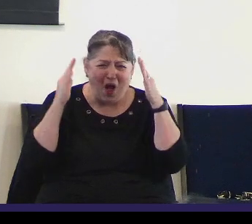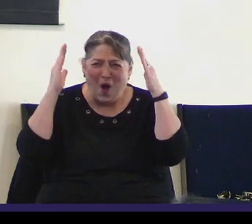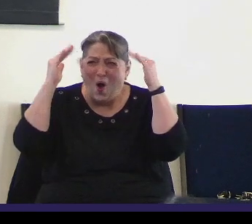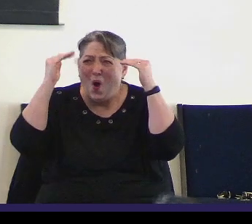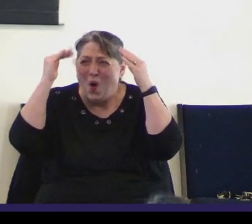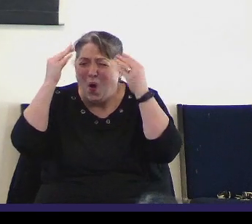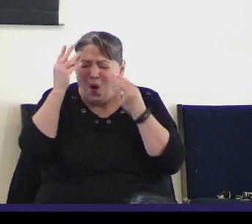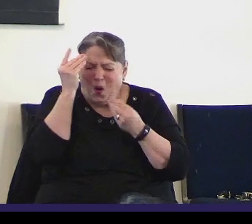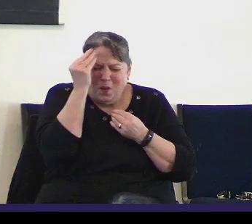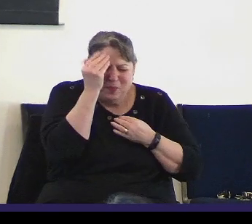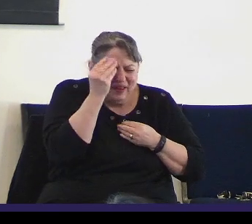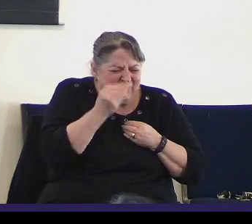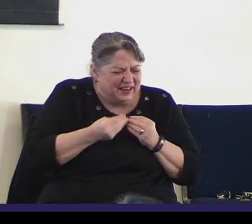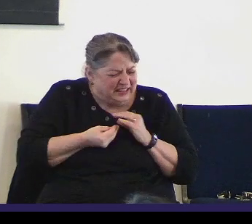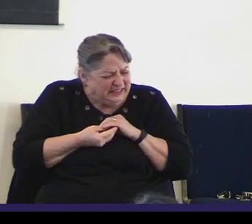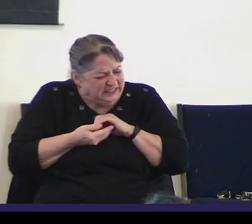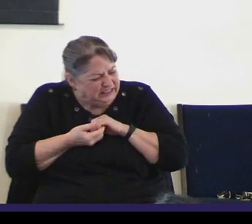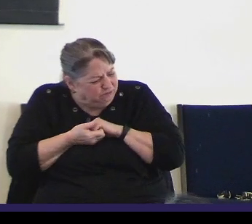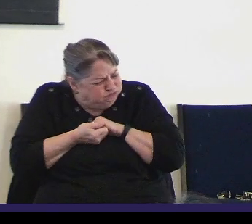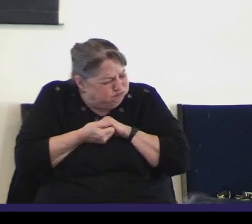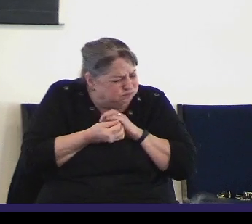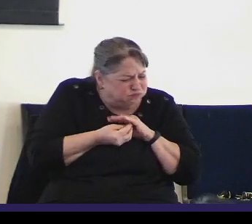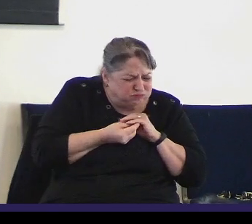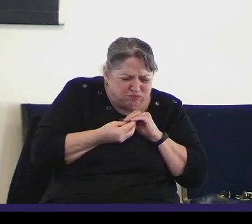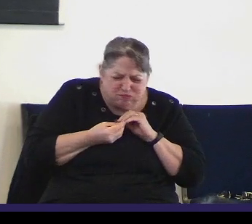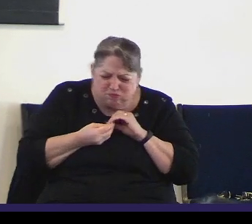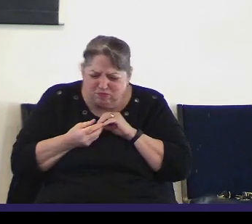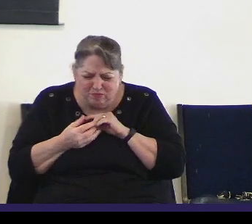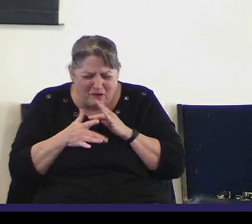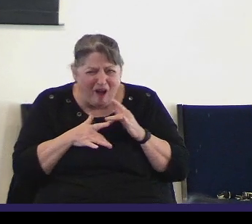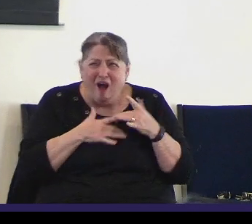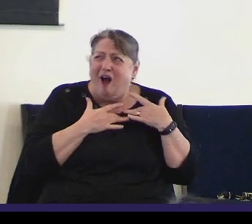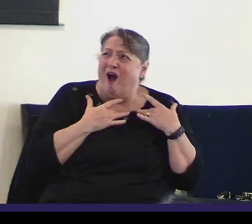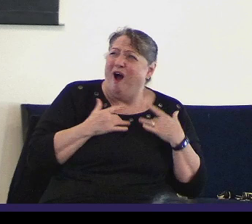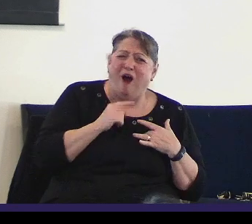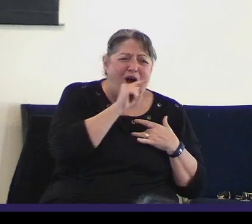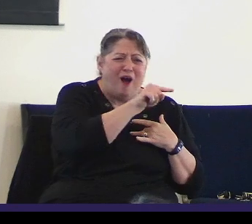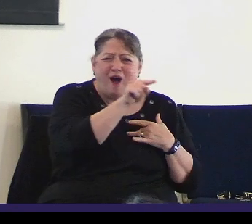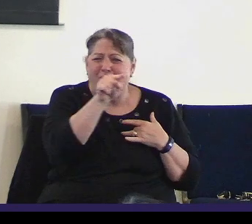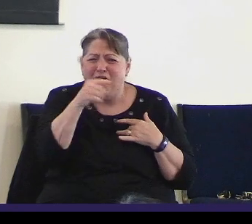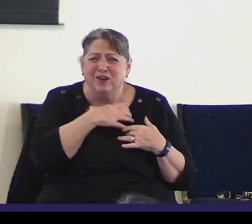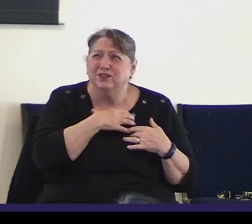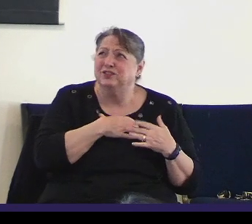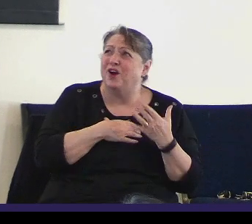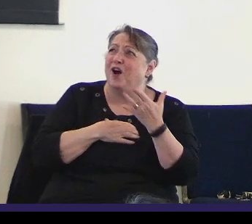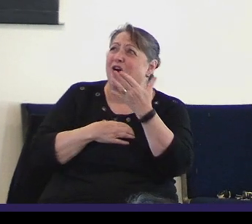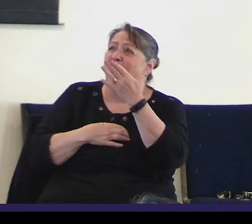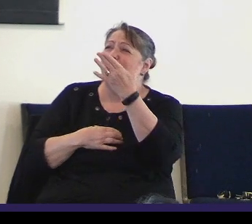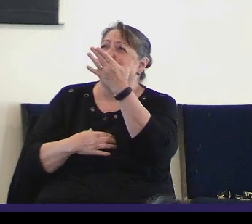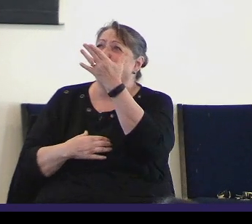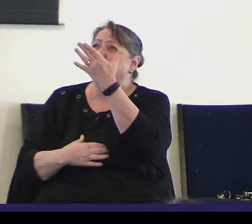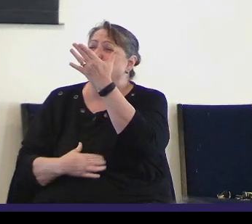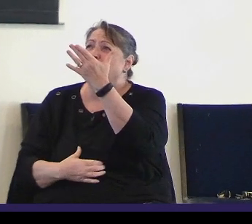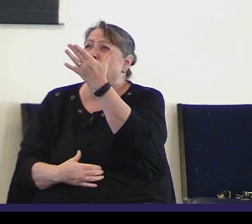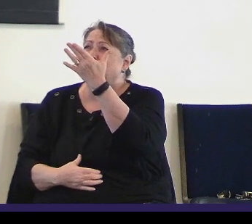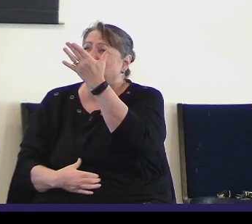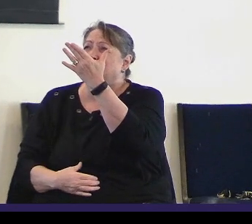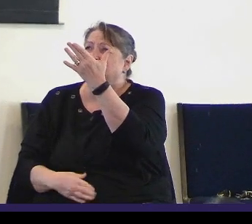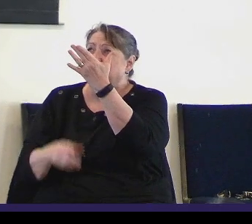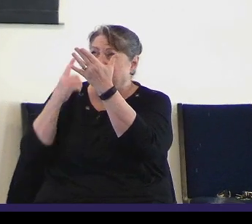Hope is stirring, hearts are